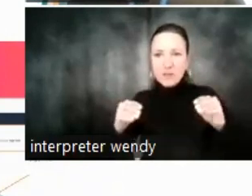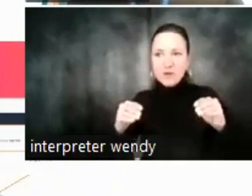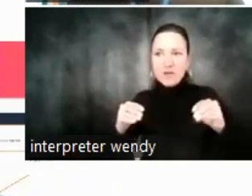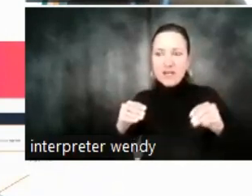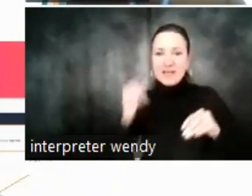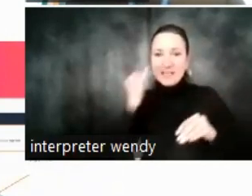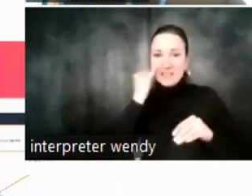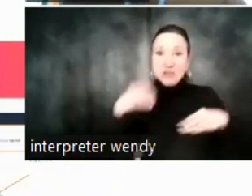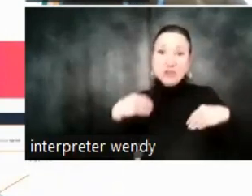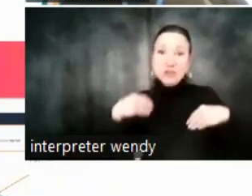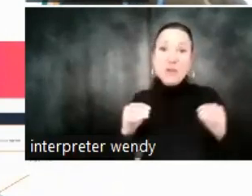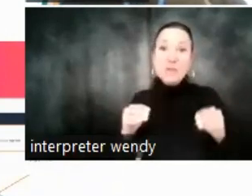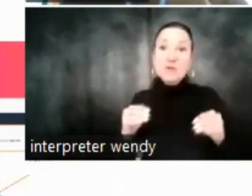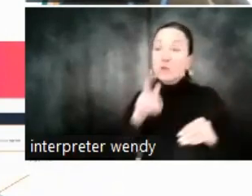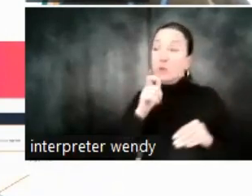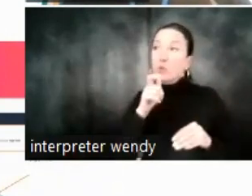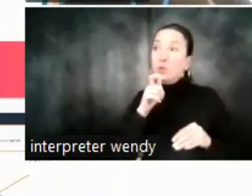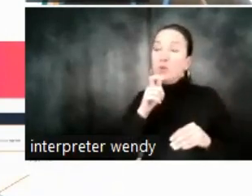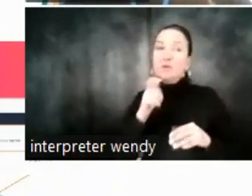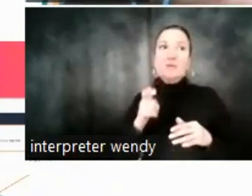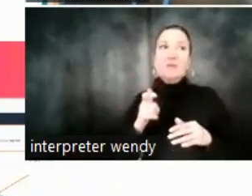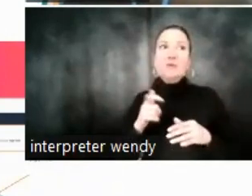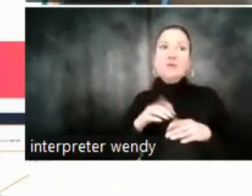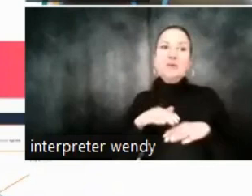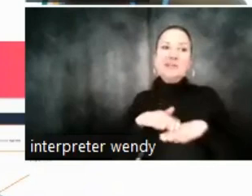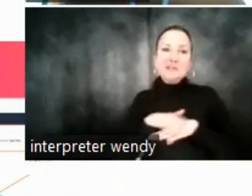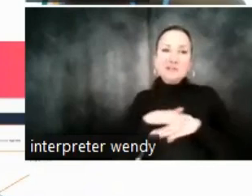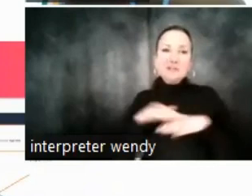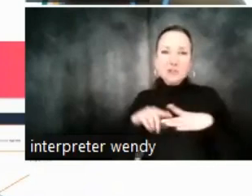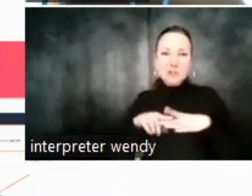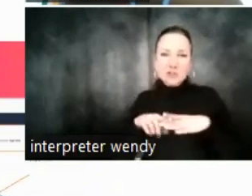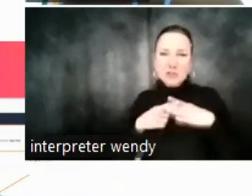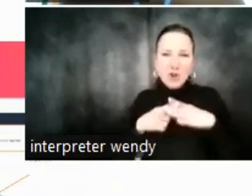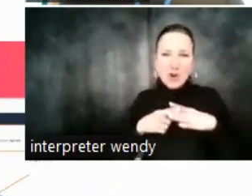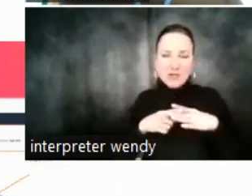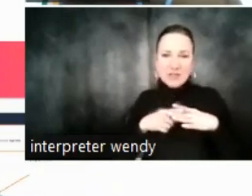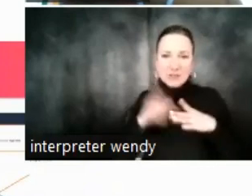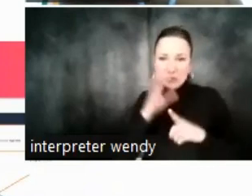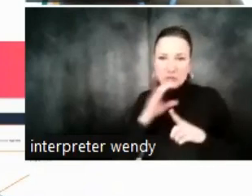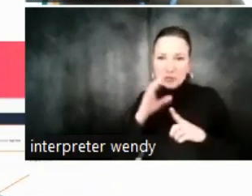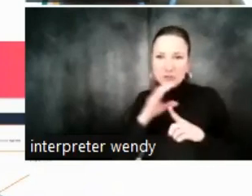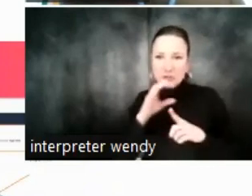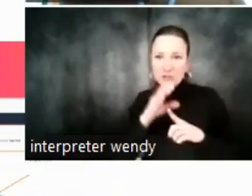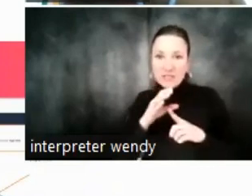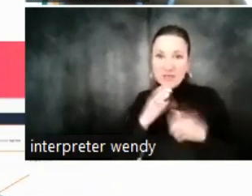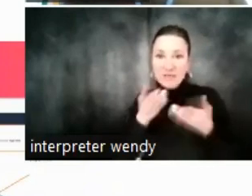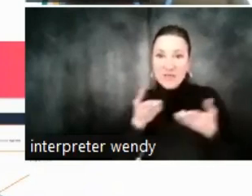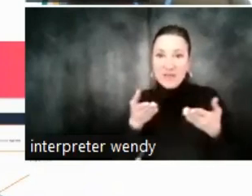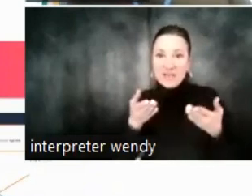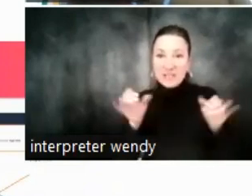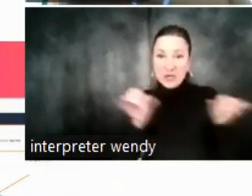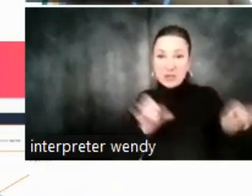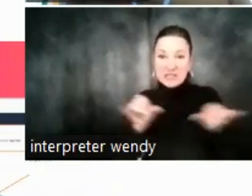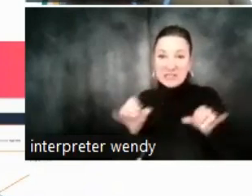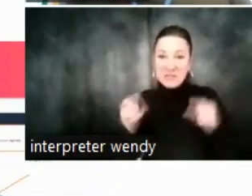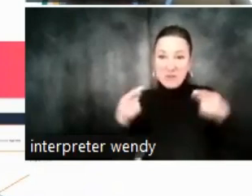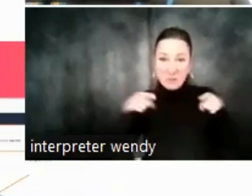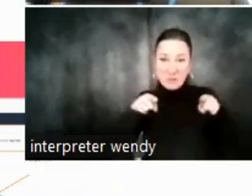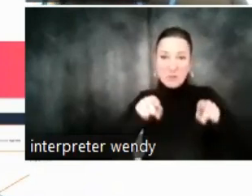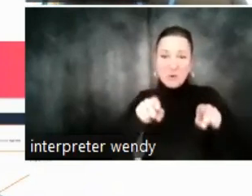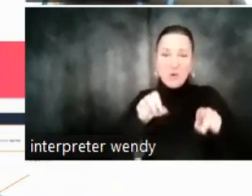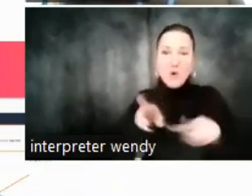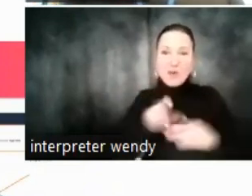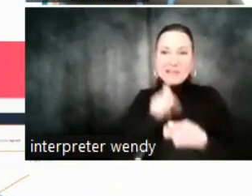From shoppers who are maybe looking for products that are in adjacent categories to yours, products that are similar to yours, or your products exactly.